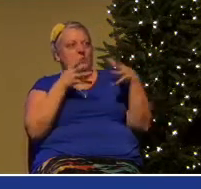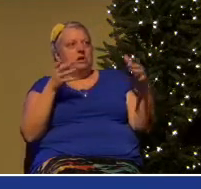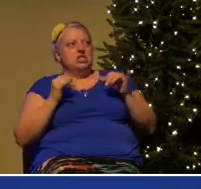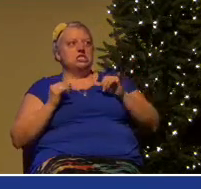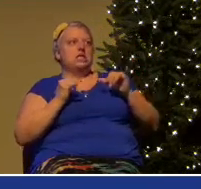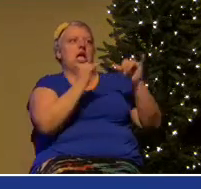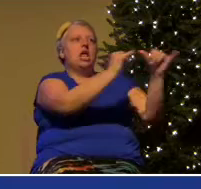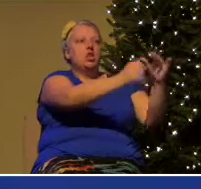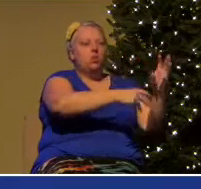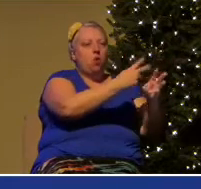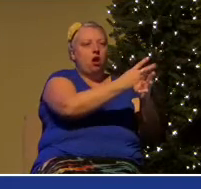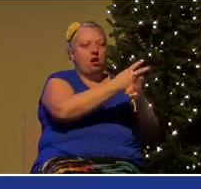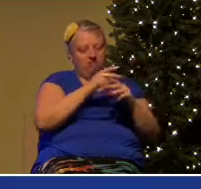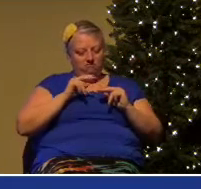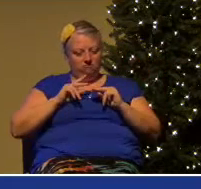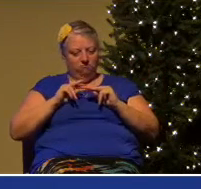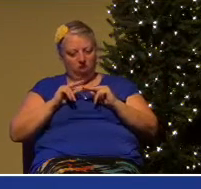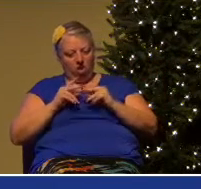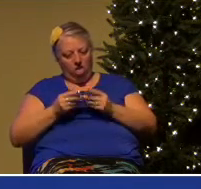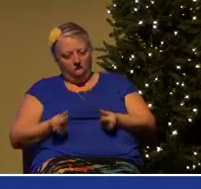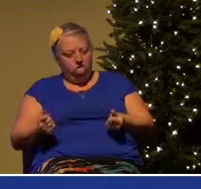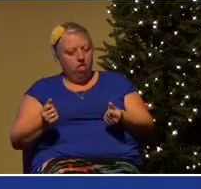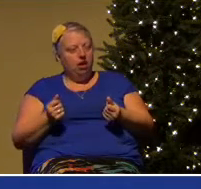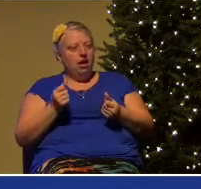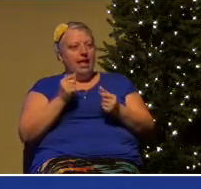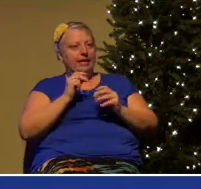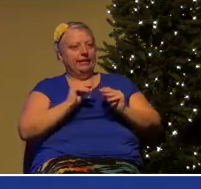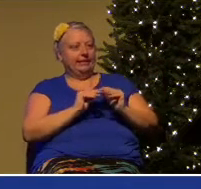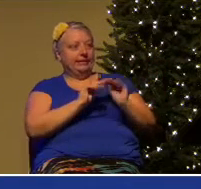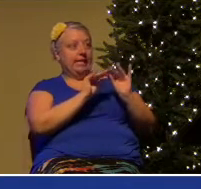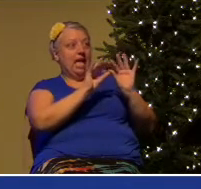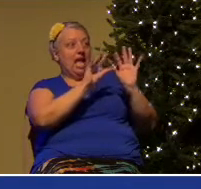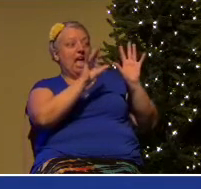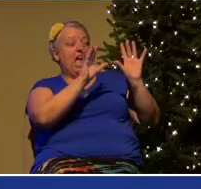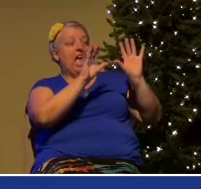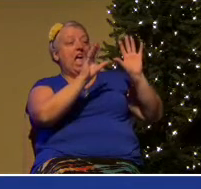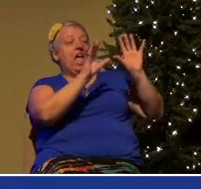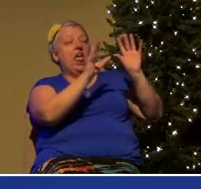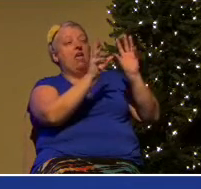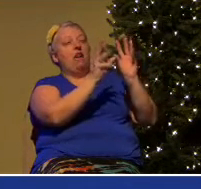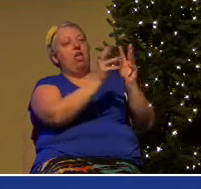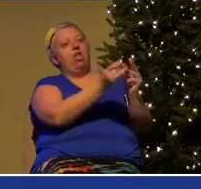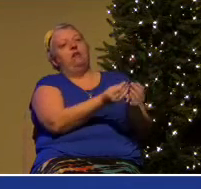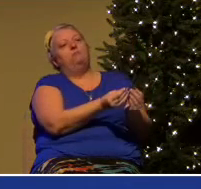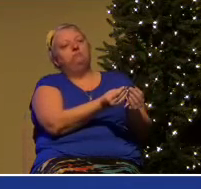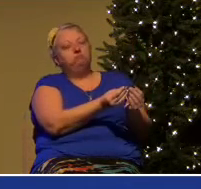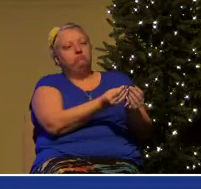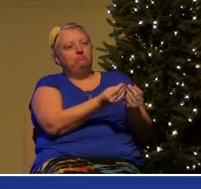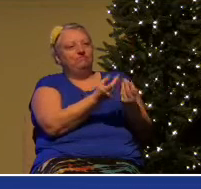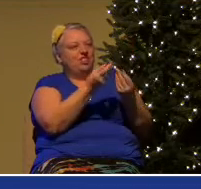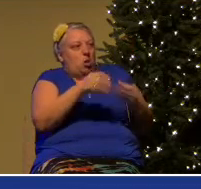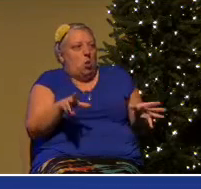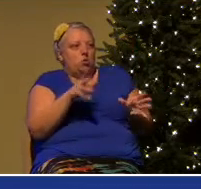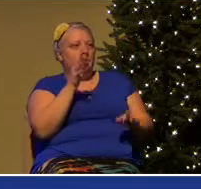salt and they lose their light and they lose their witness. And the balance, of course, is the Lord Jesus,